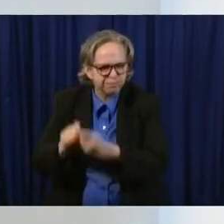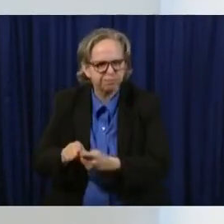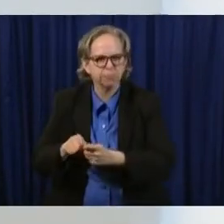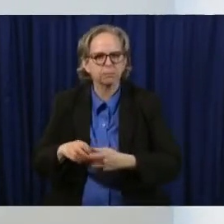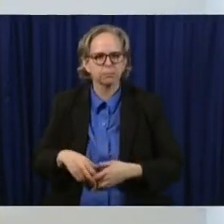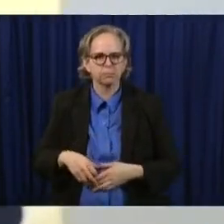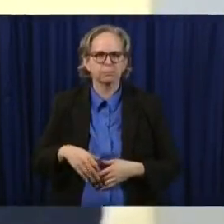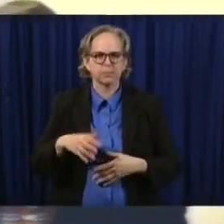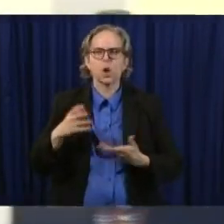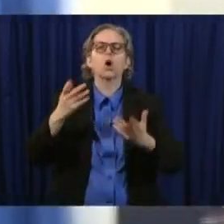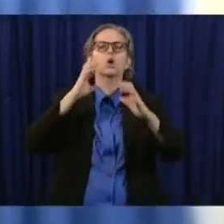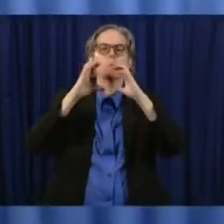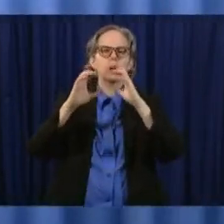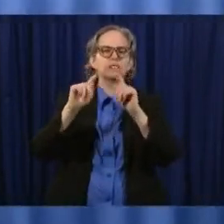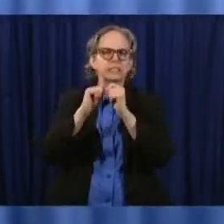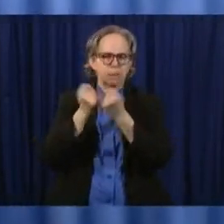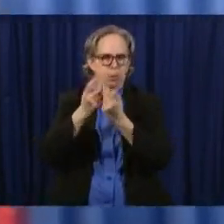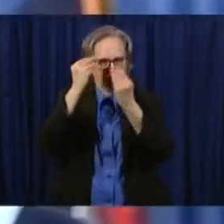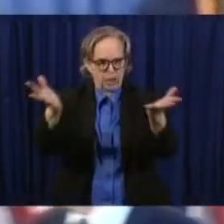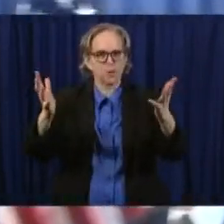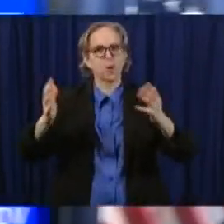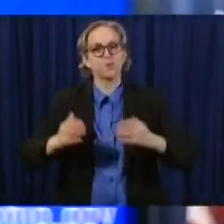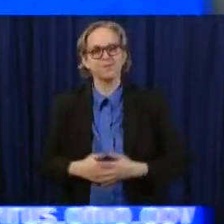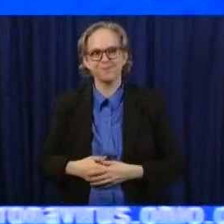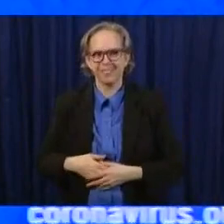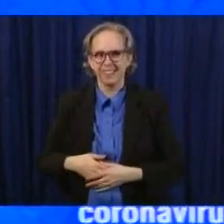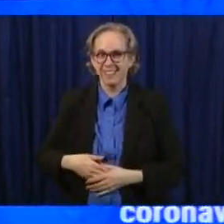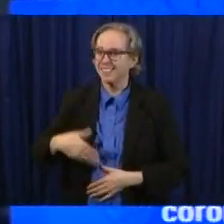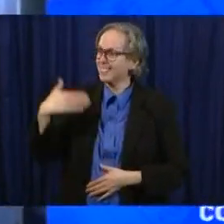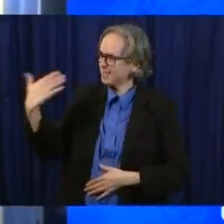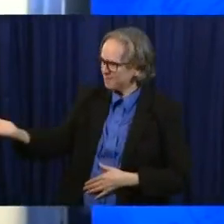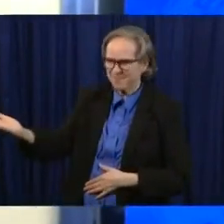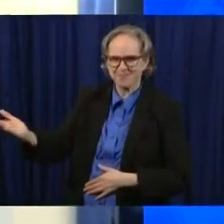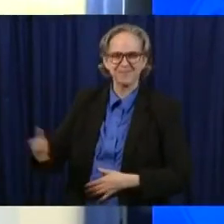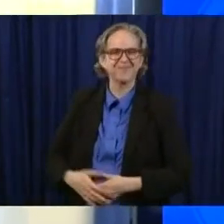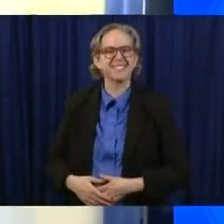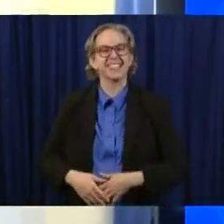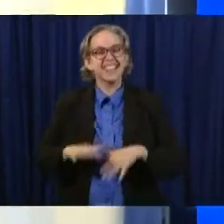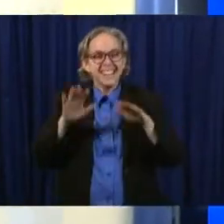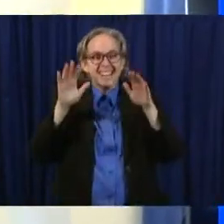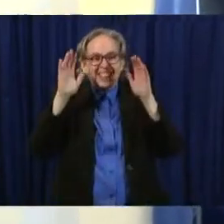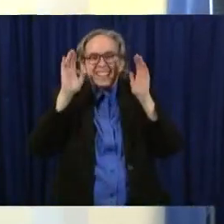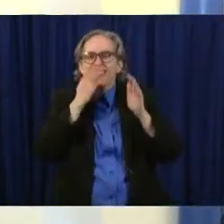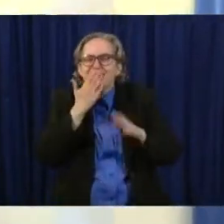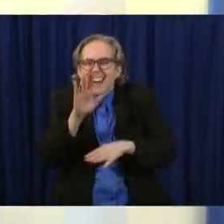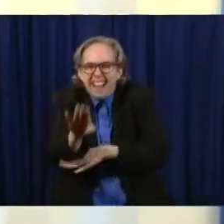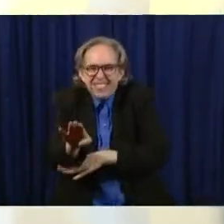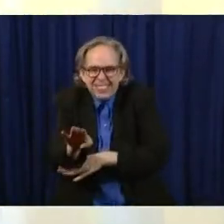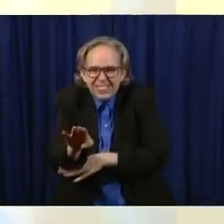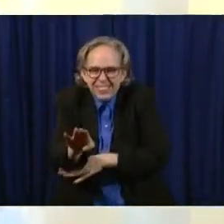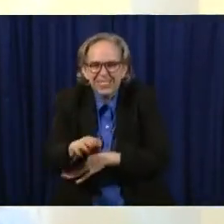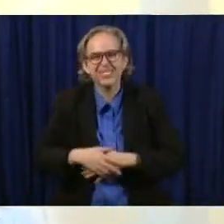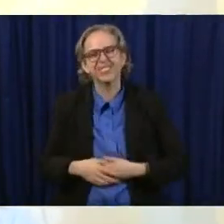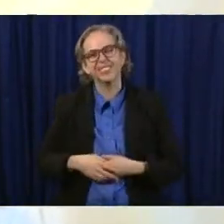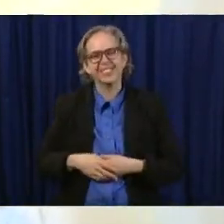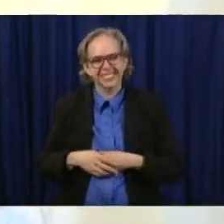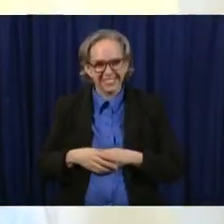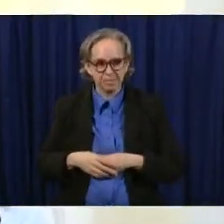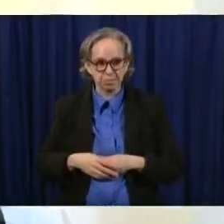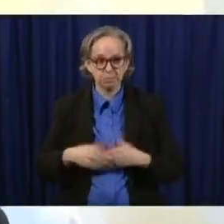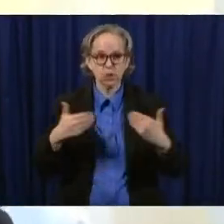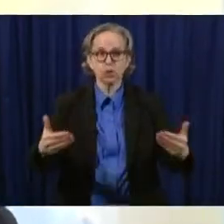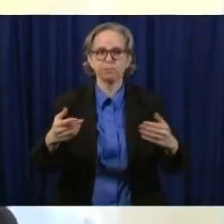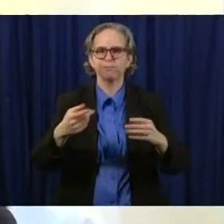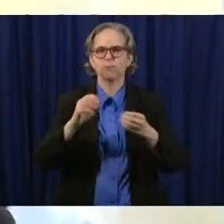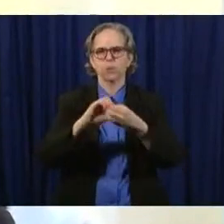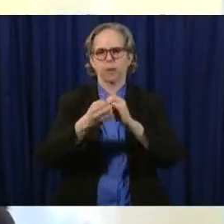everybody governor thanks john dr acton thank you good afternoon everyone um let's go ahead and start with the data